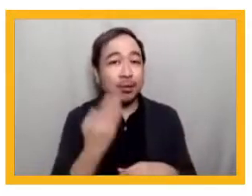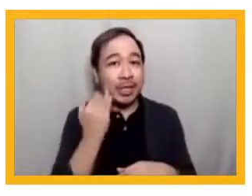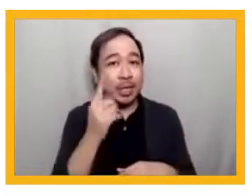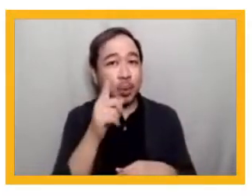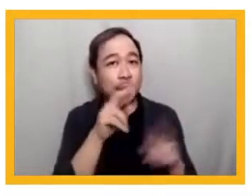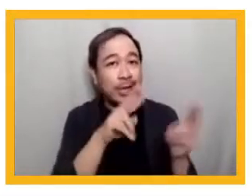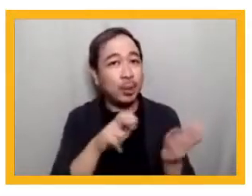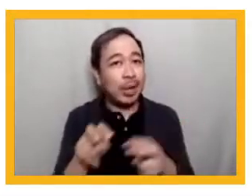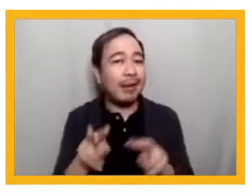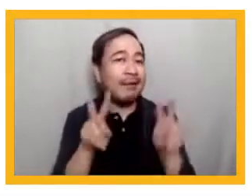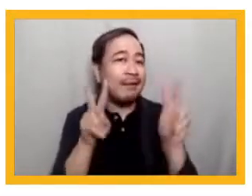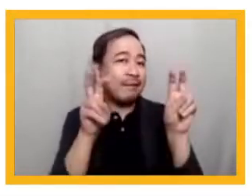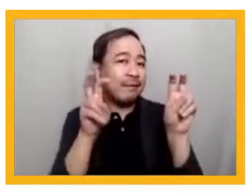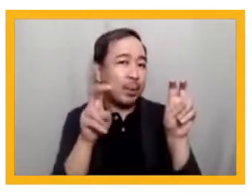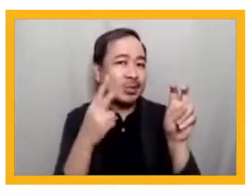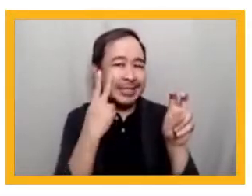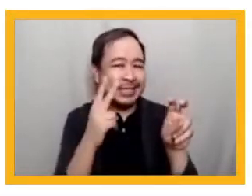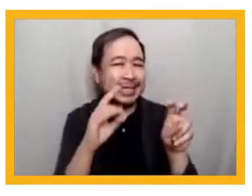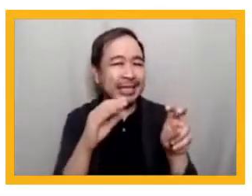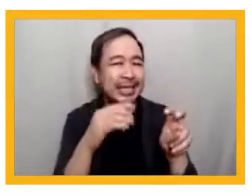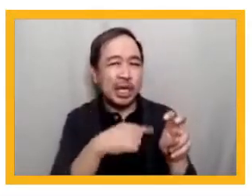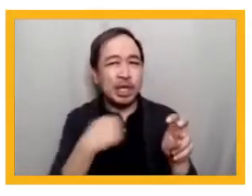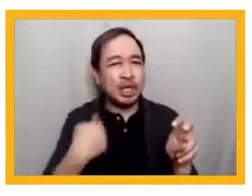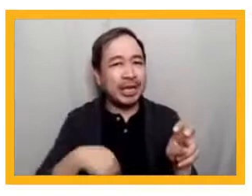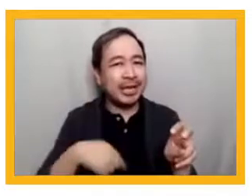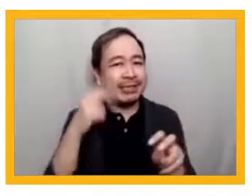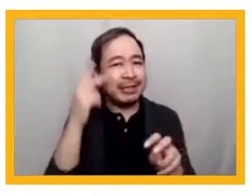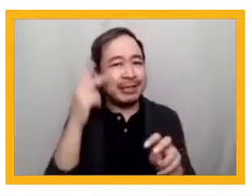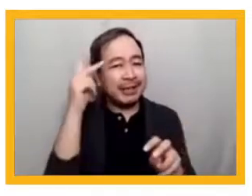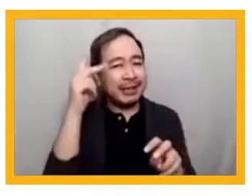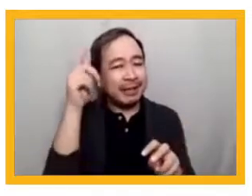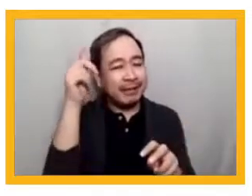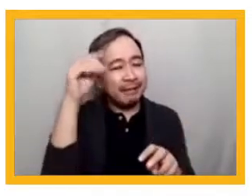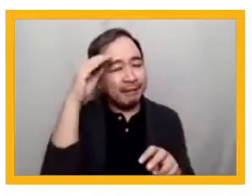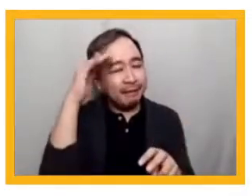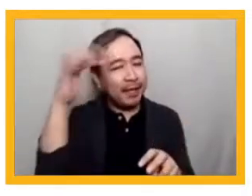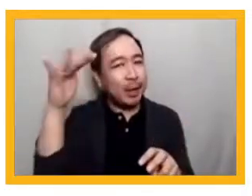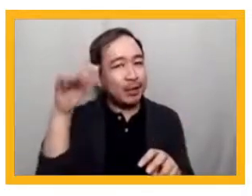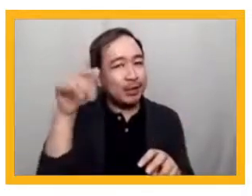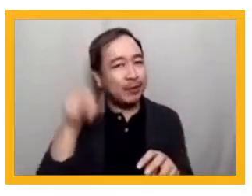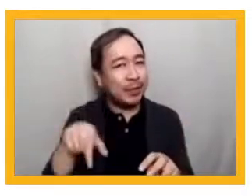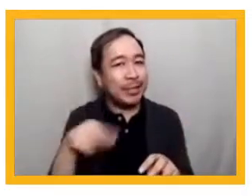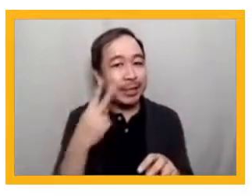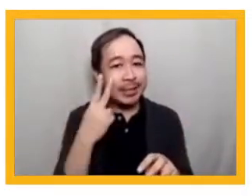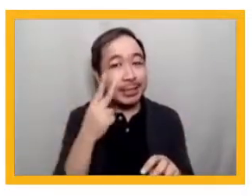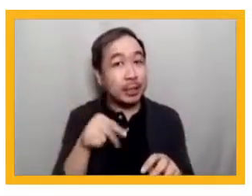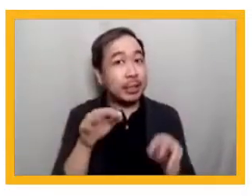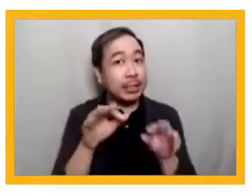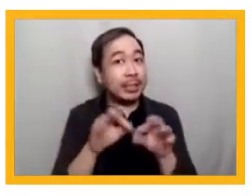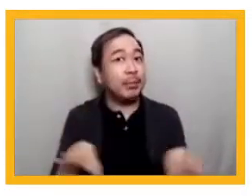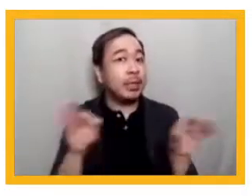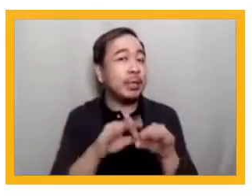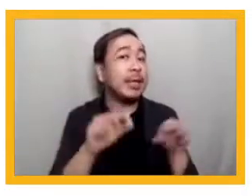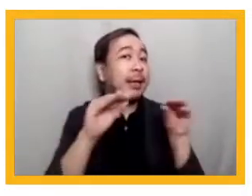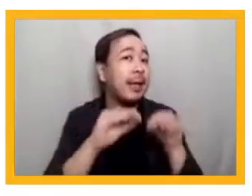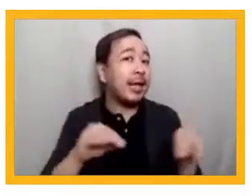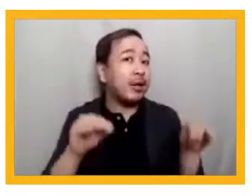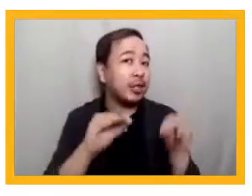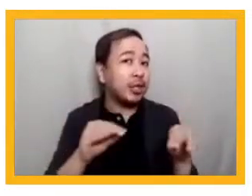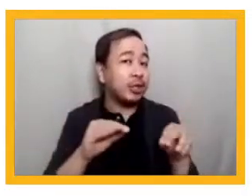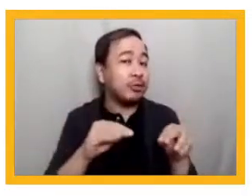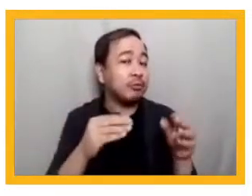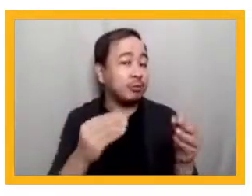Confucius that I saw a long time ago, but it applies to what's happening. I guess why stuff like this is important that education breeds confidence,